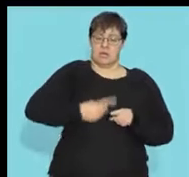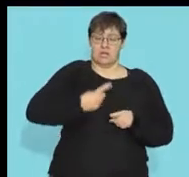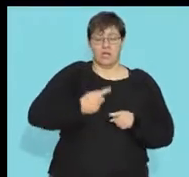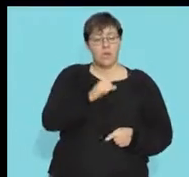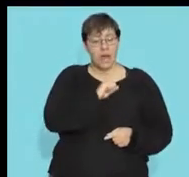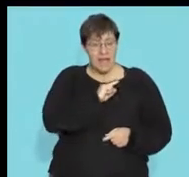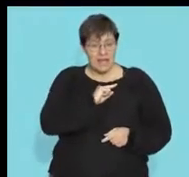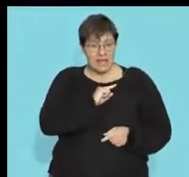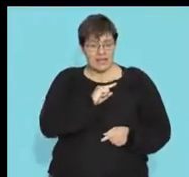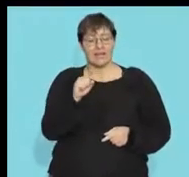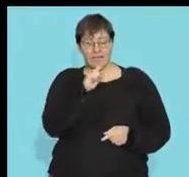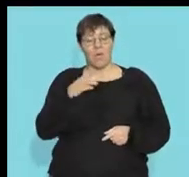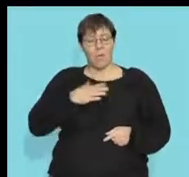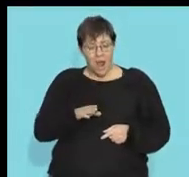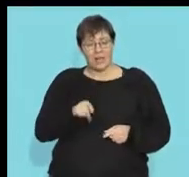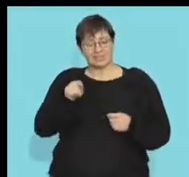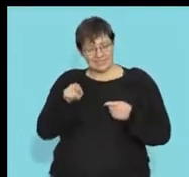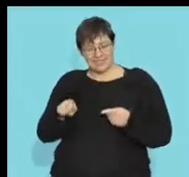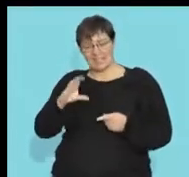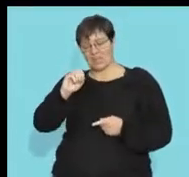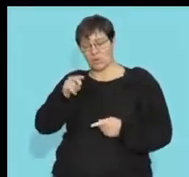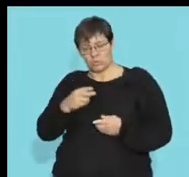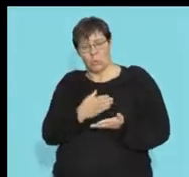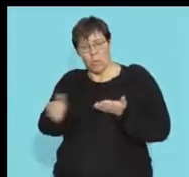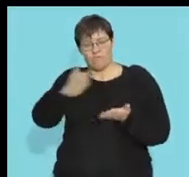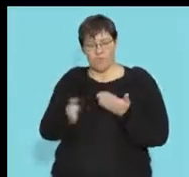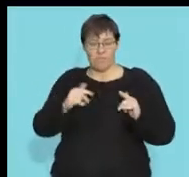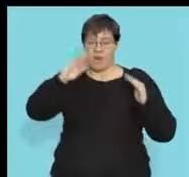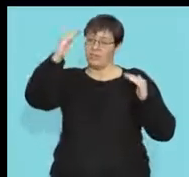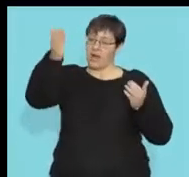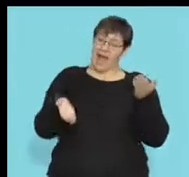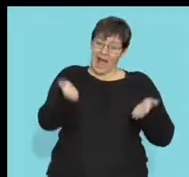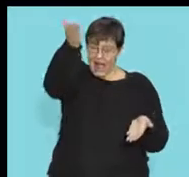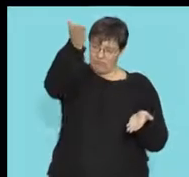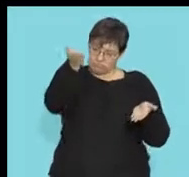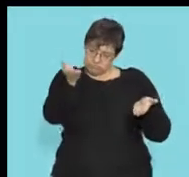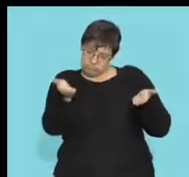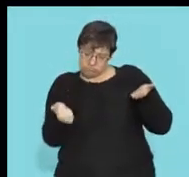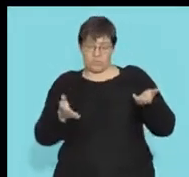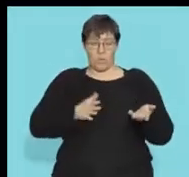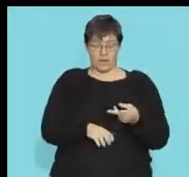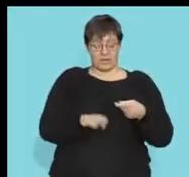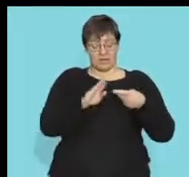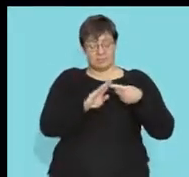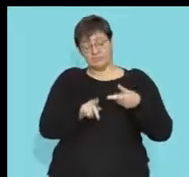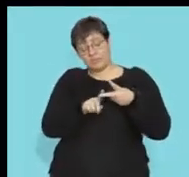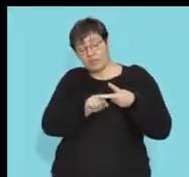why is my heart beating right my heart is beating to get my carbon dioxide levels down the second